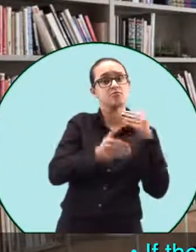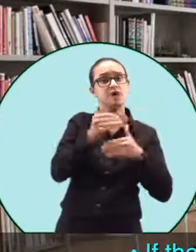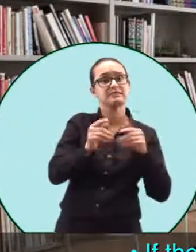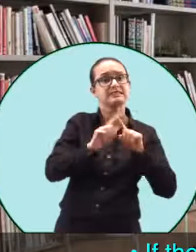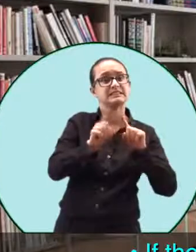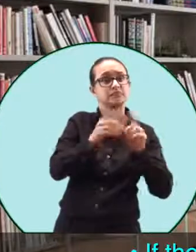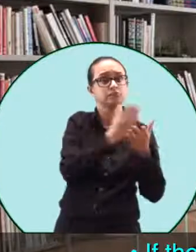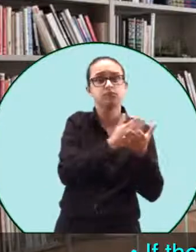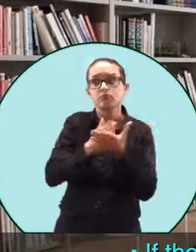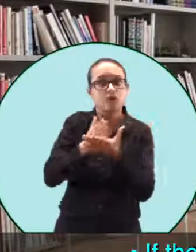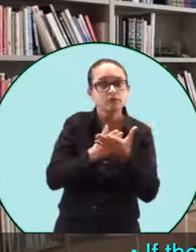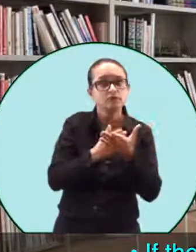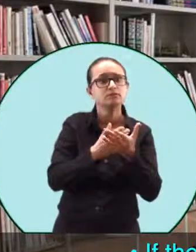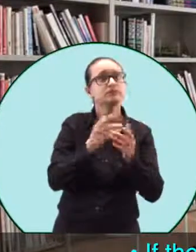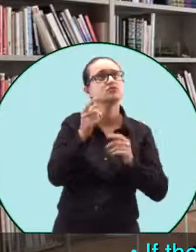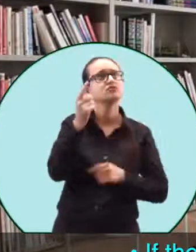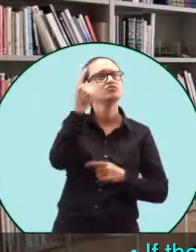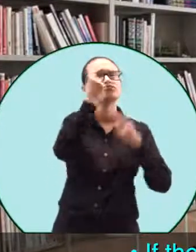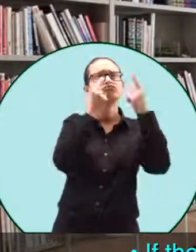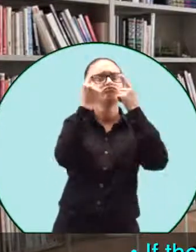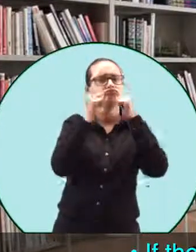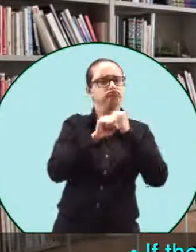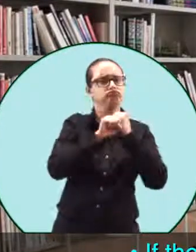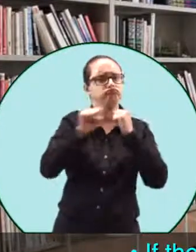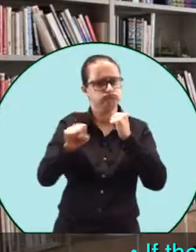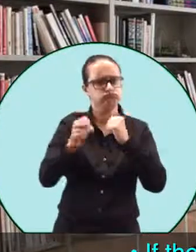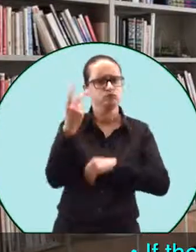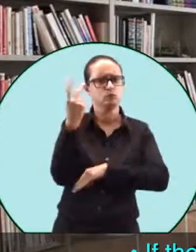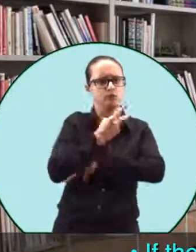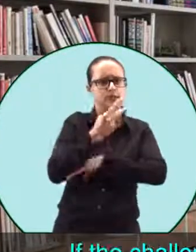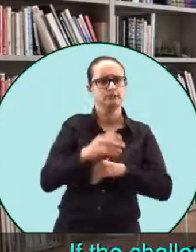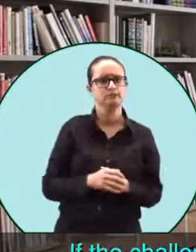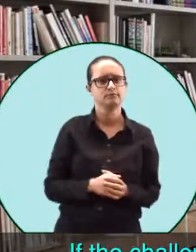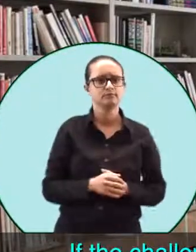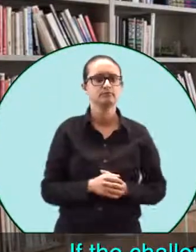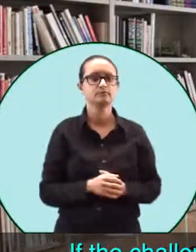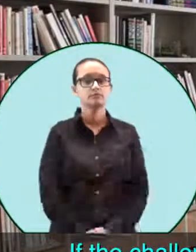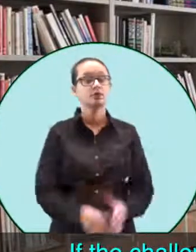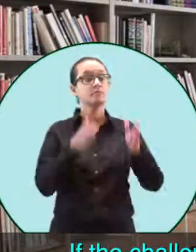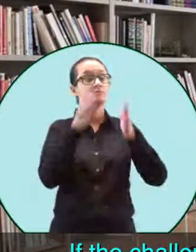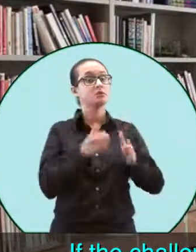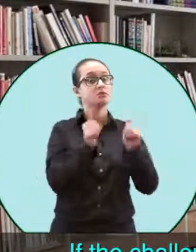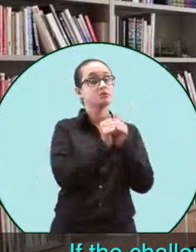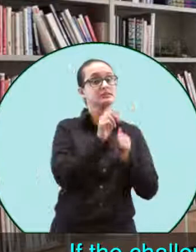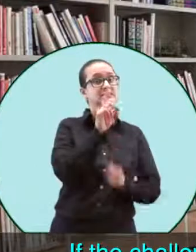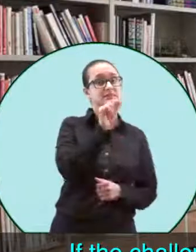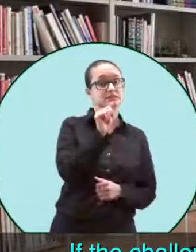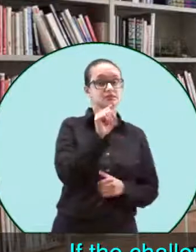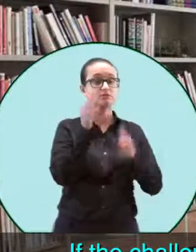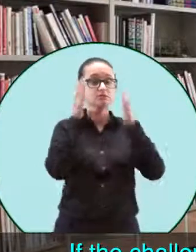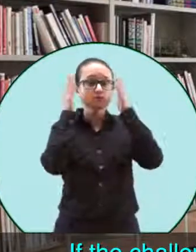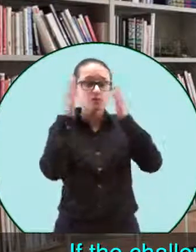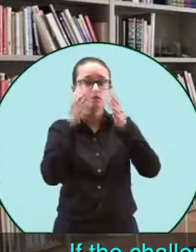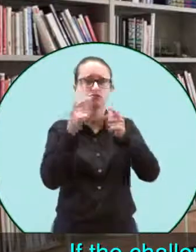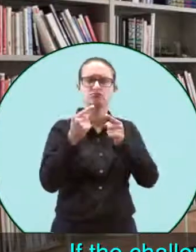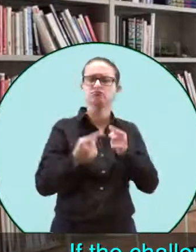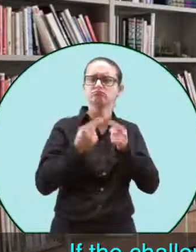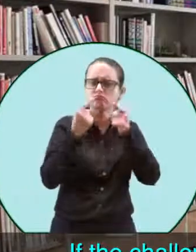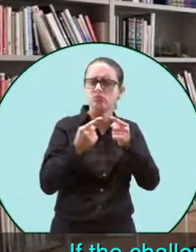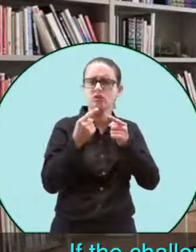of the hiring process, you could consider holding it over two days. If the challenge for the individual is perhaps concentration,